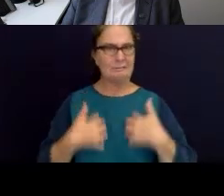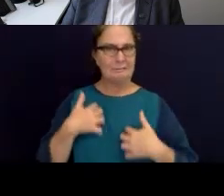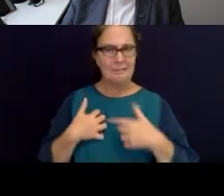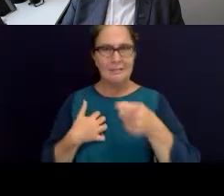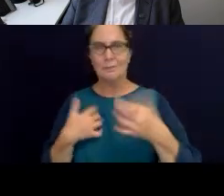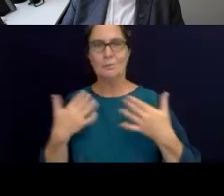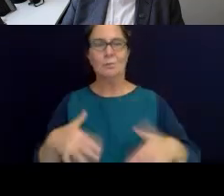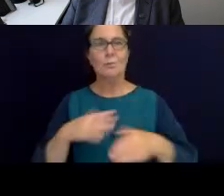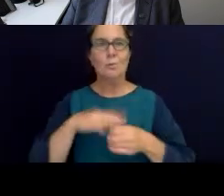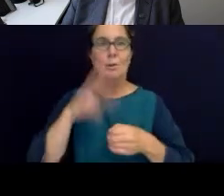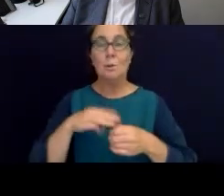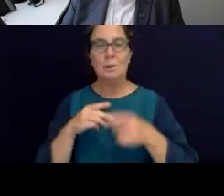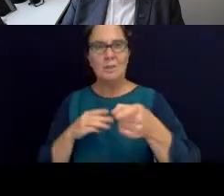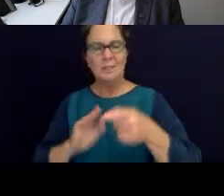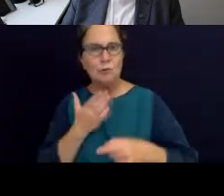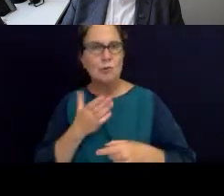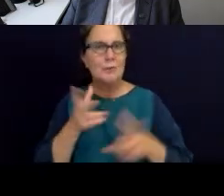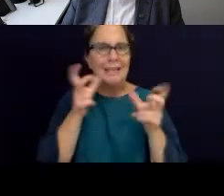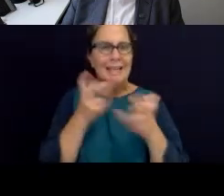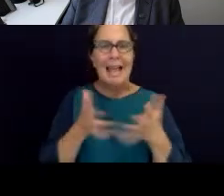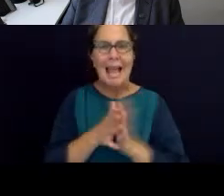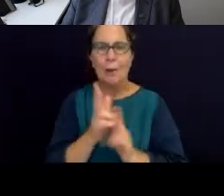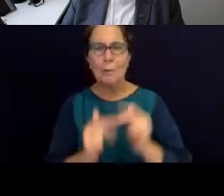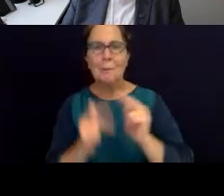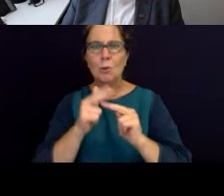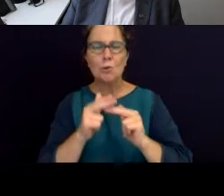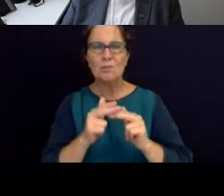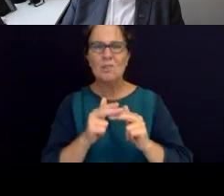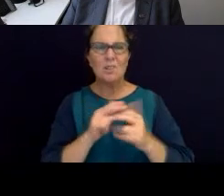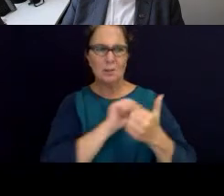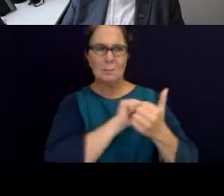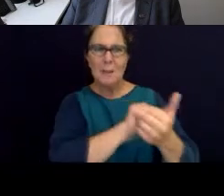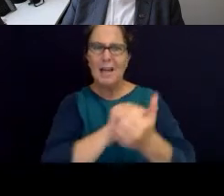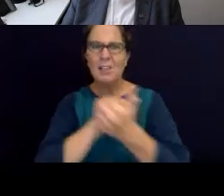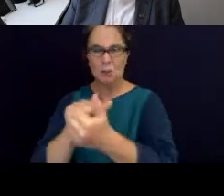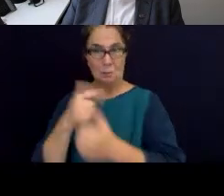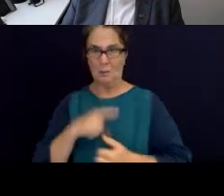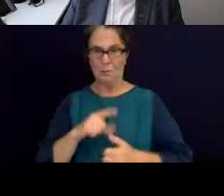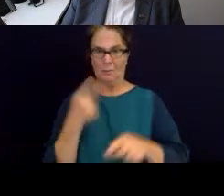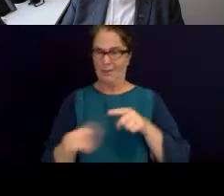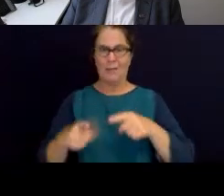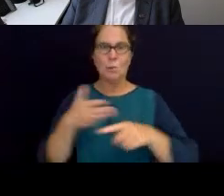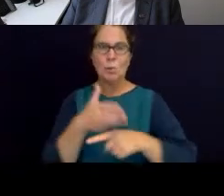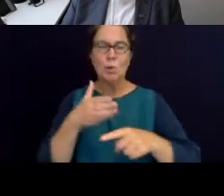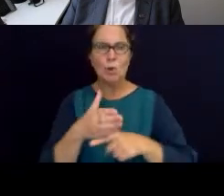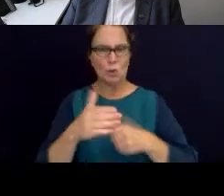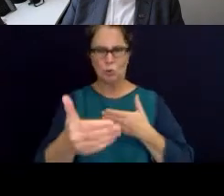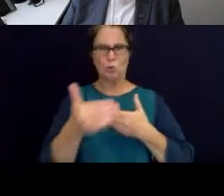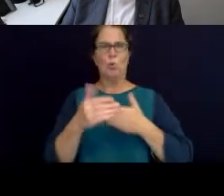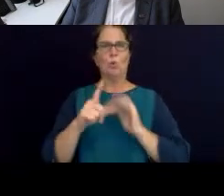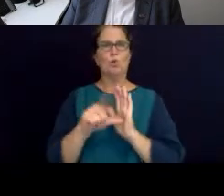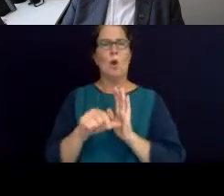what seems, relatively speaking, a really short space of time. Let's bring in now our third panellist,